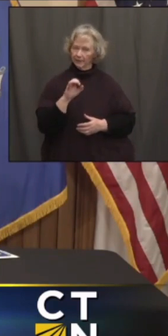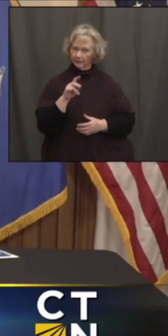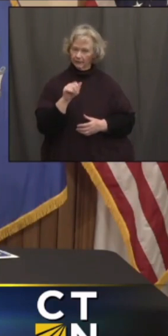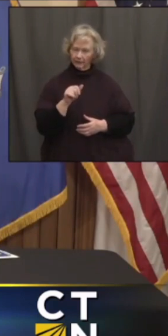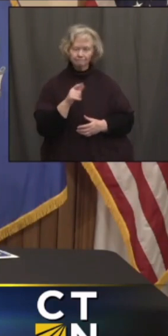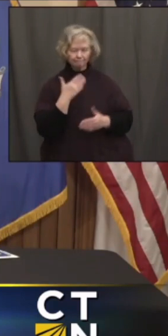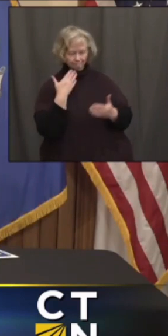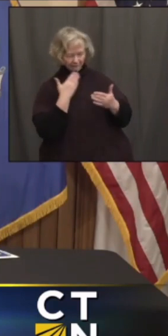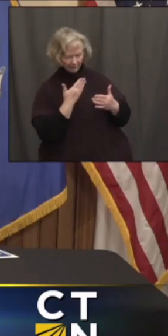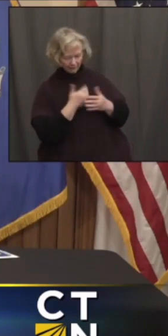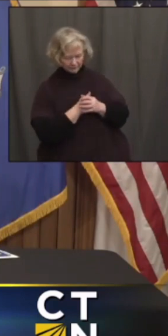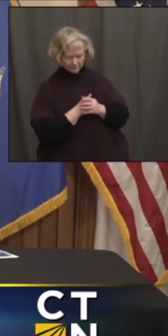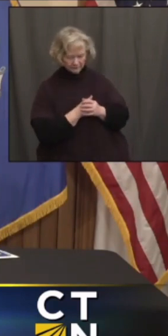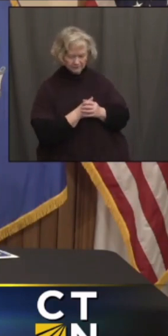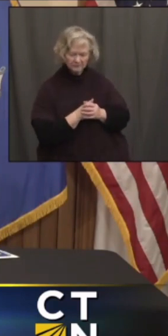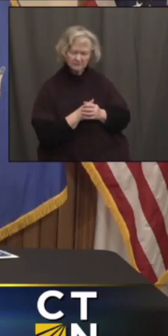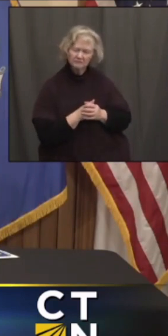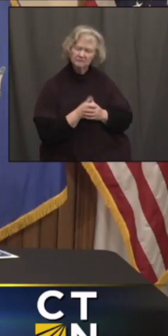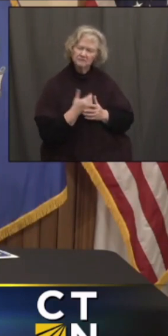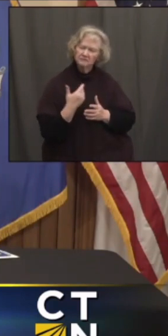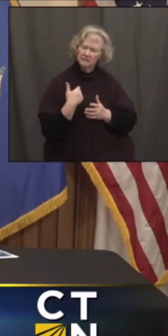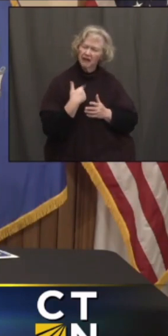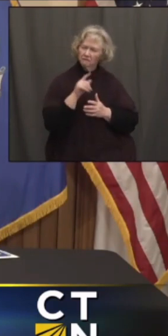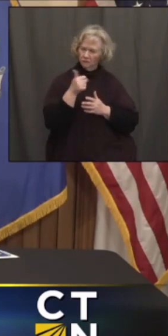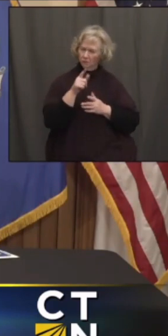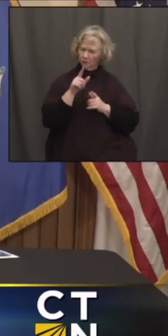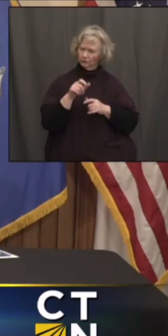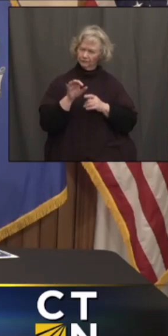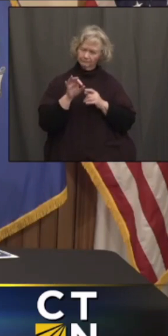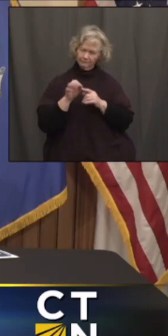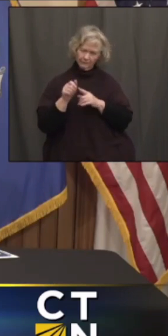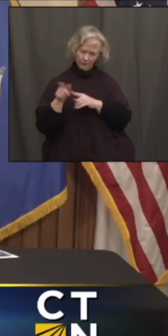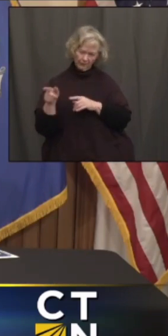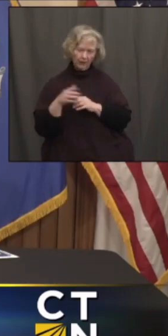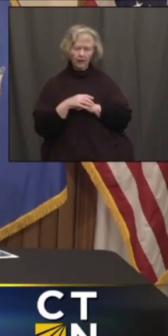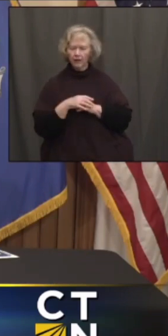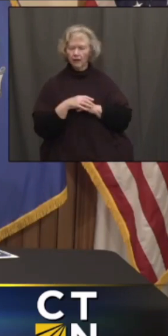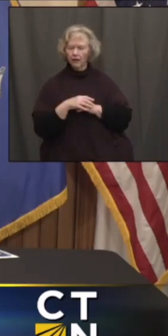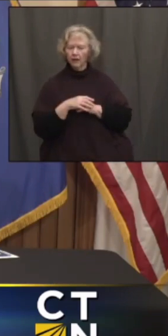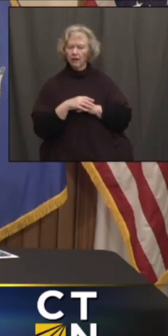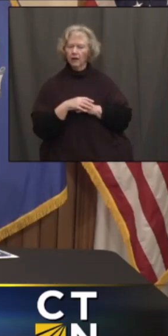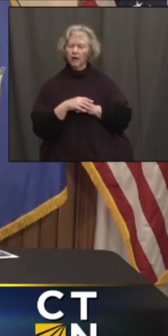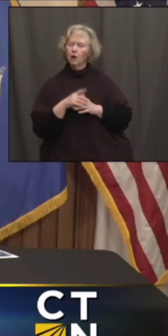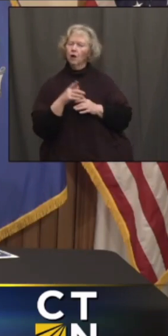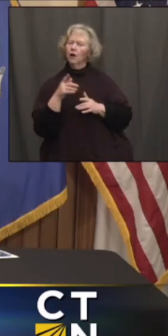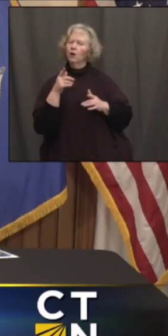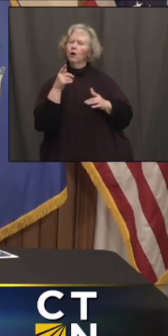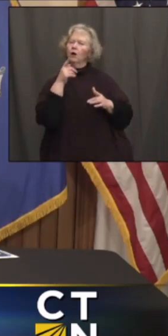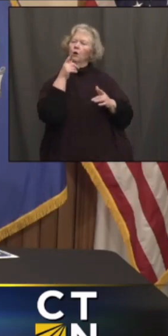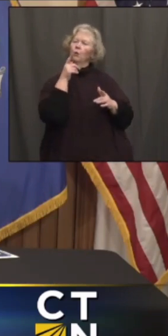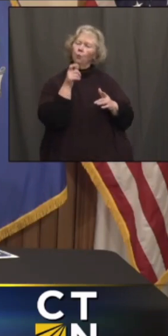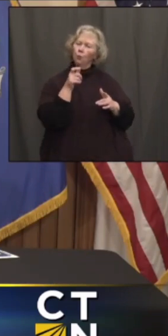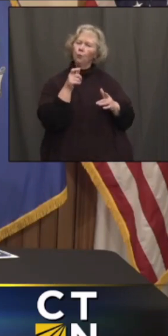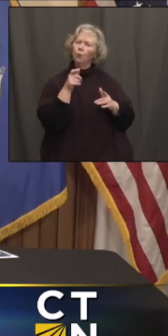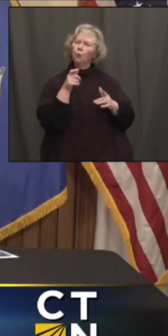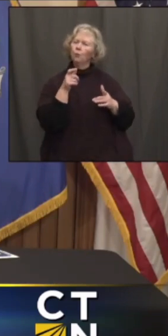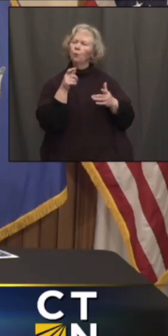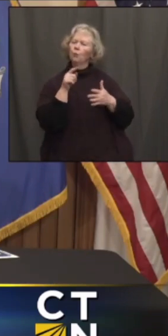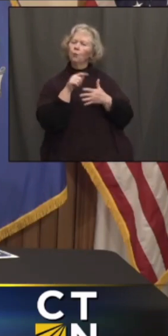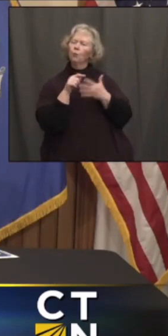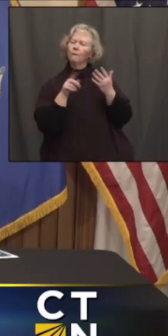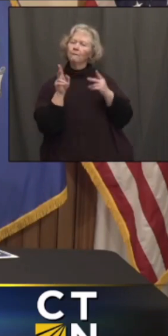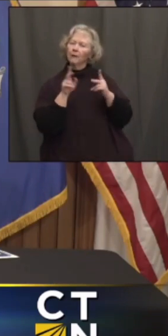Yes, thanks, Governor. I want to follow up on Alex's question. Can you tell us who weighed in on those reopenings when you had those discussions? And